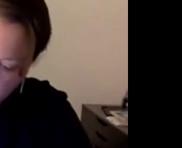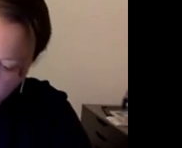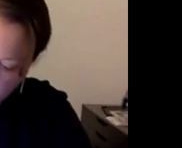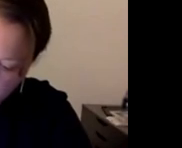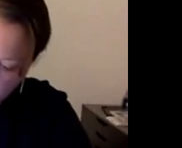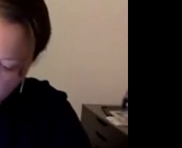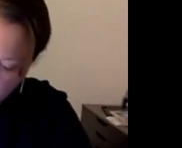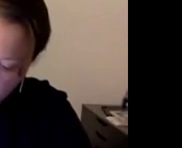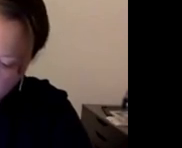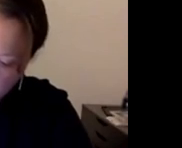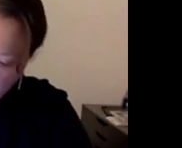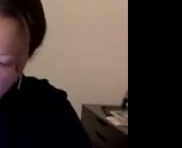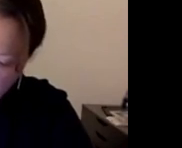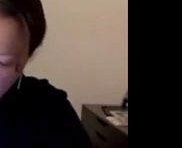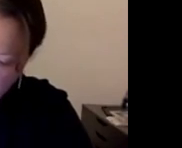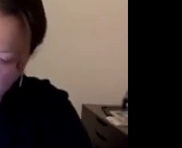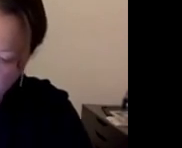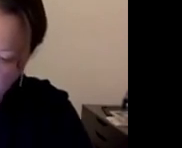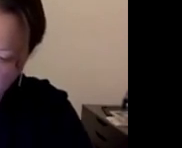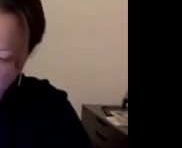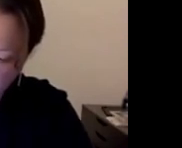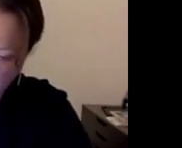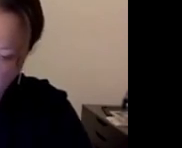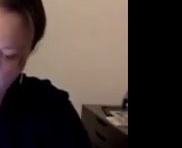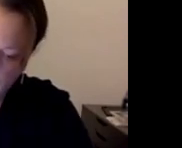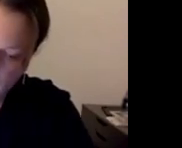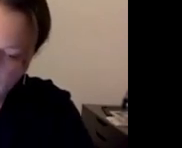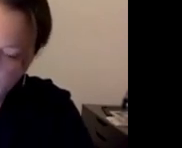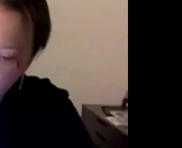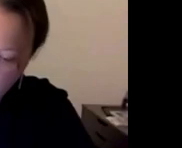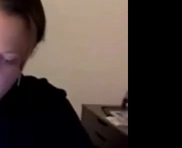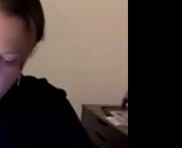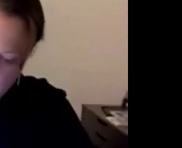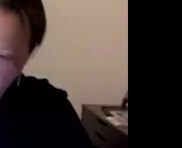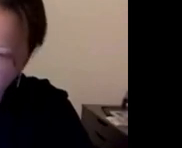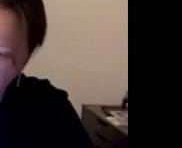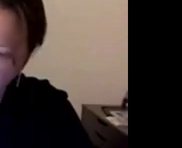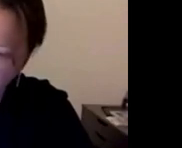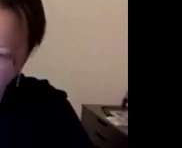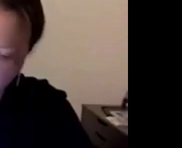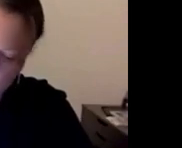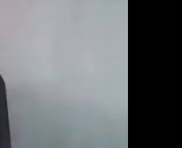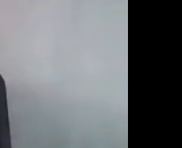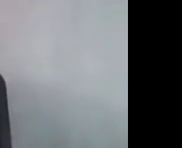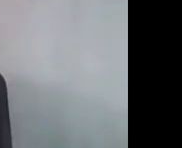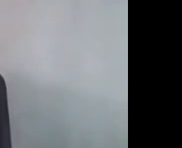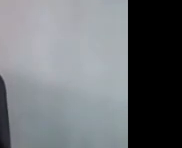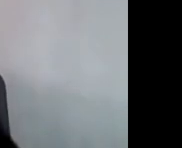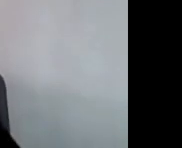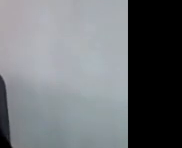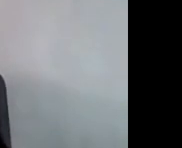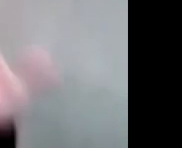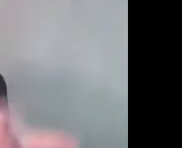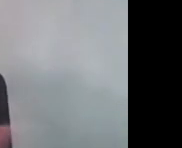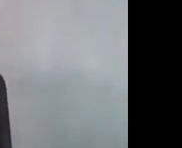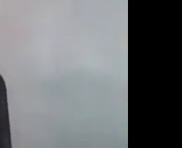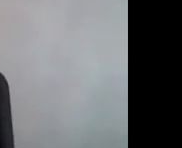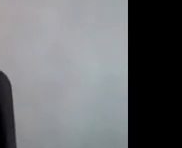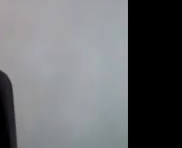conversation. Joshua, thanks so much for being with us. And I'm going to turn it over to you. The floor is yours. Thank you, John.